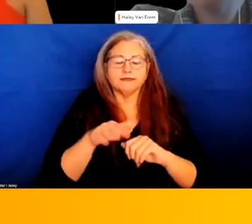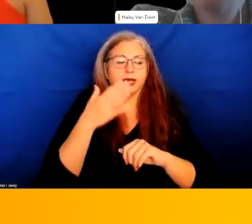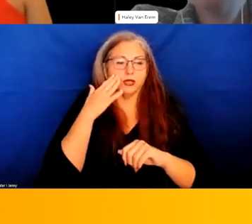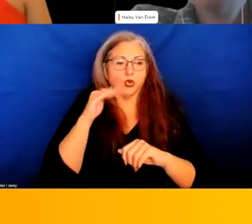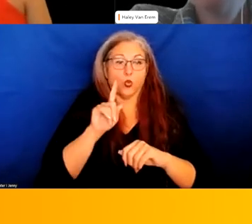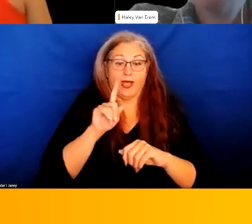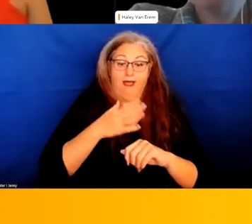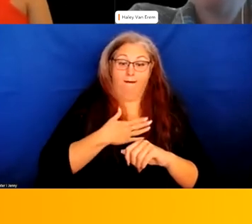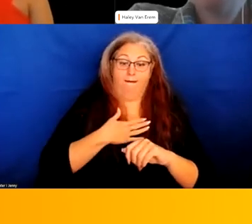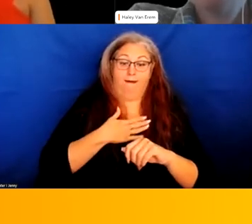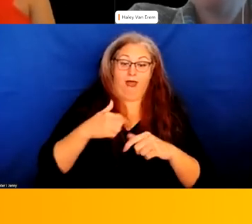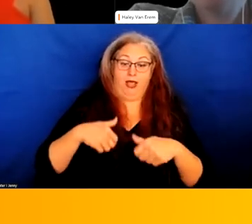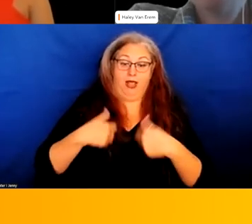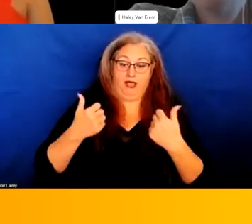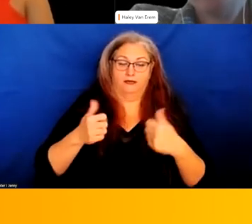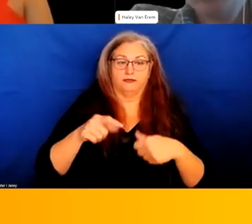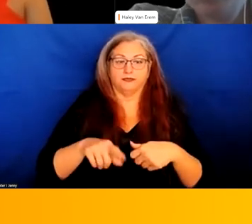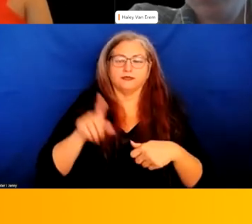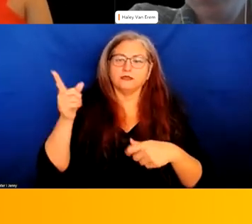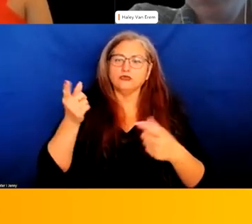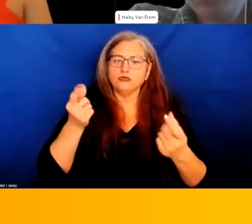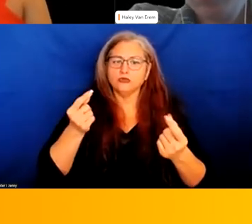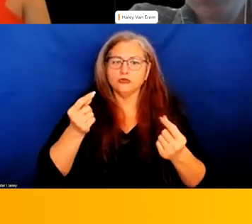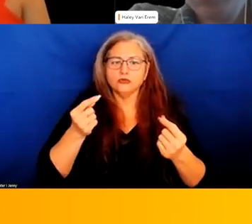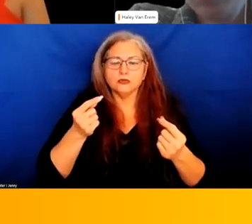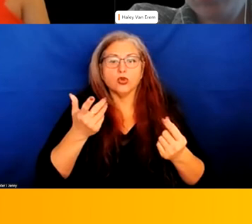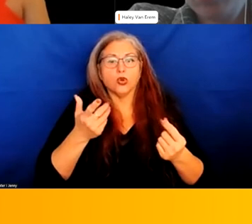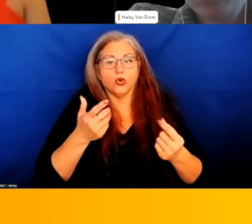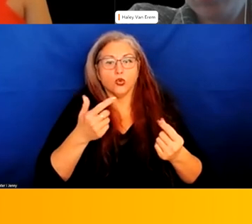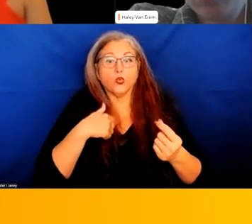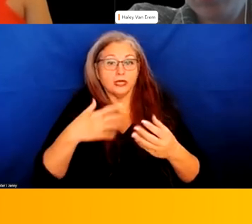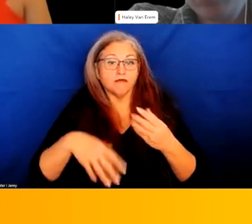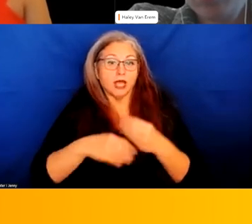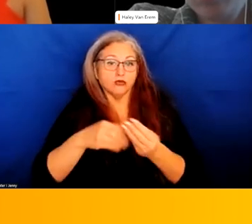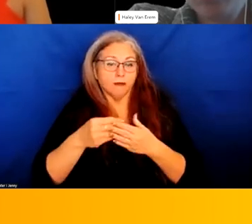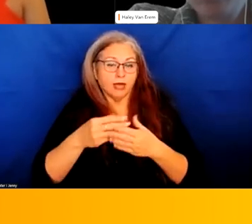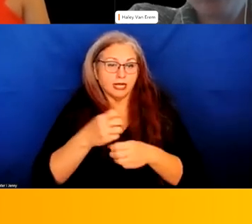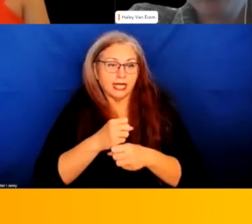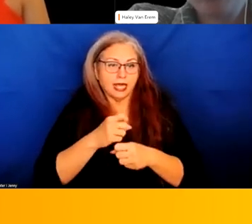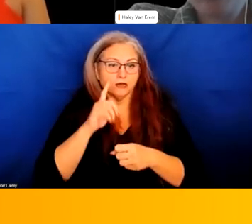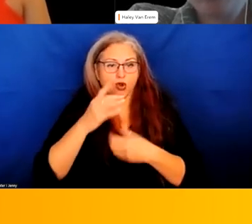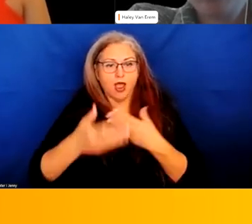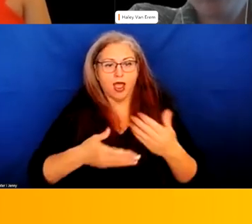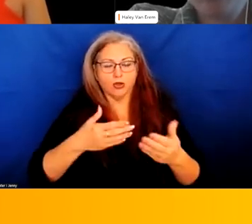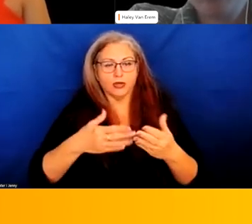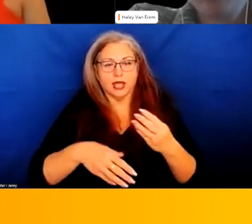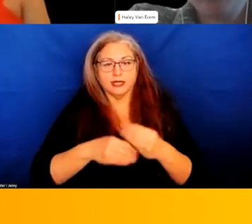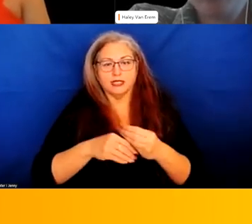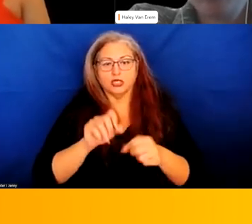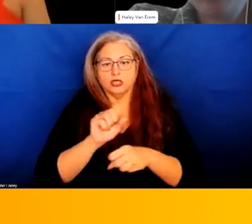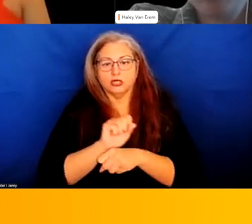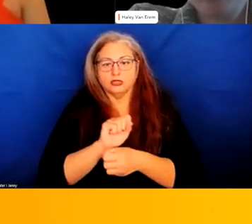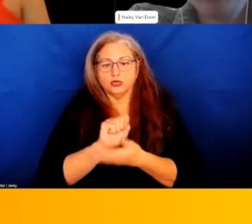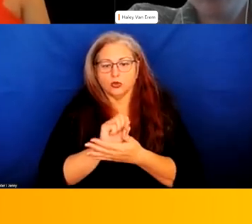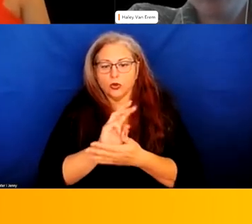i live you know what they're doing is so we did get extra money to hire additional um social workers and i think